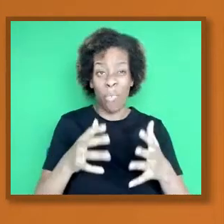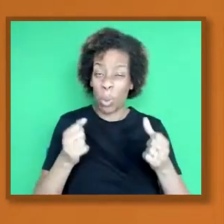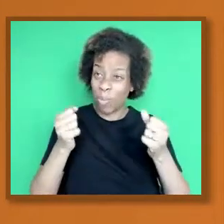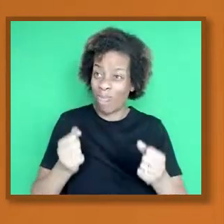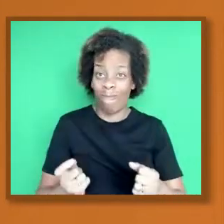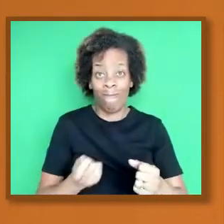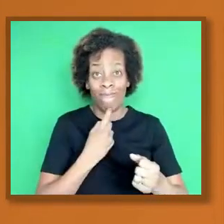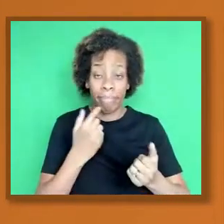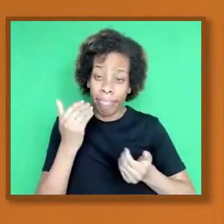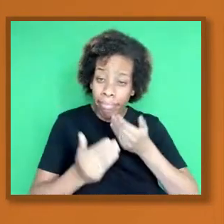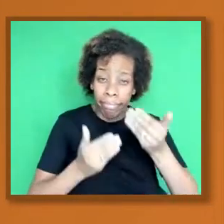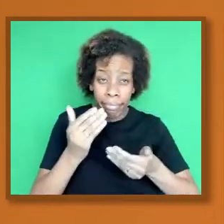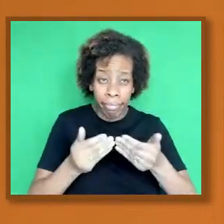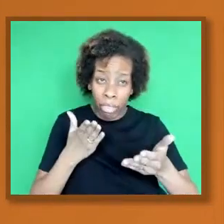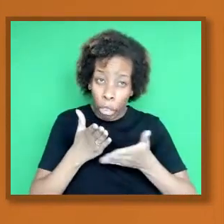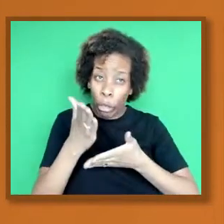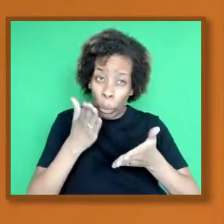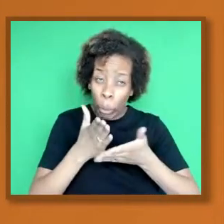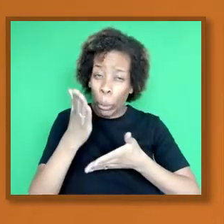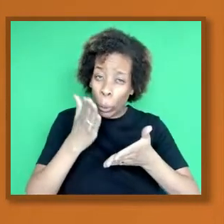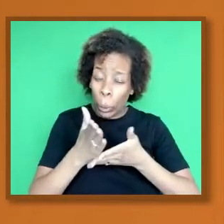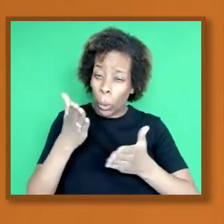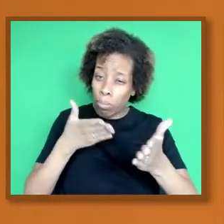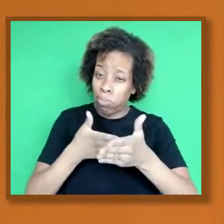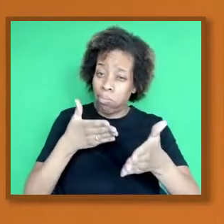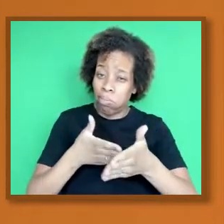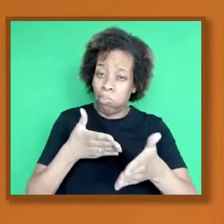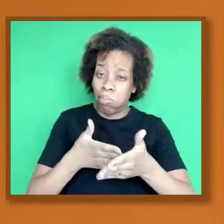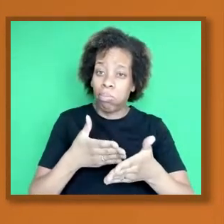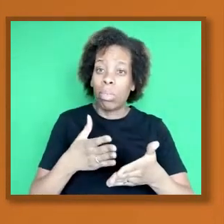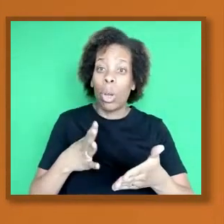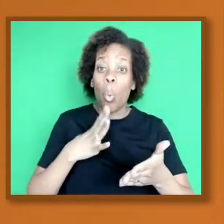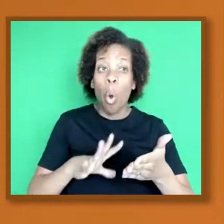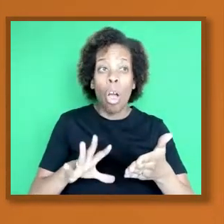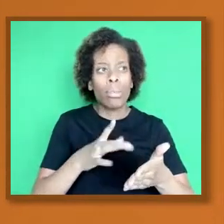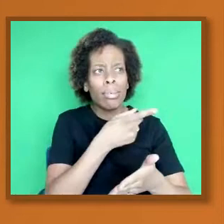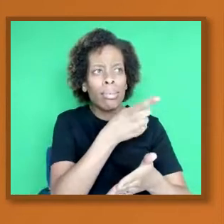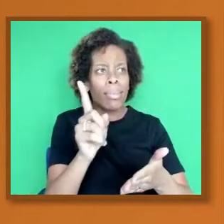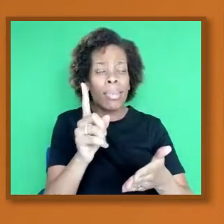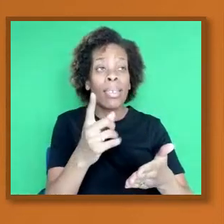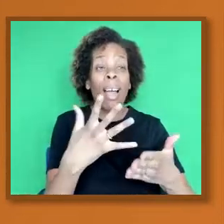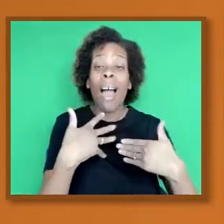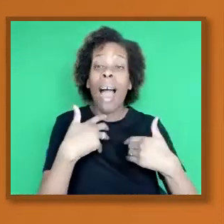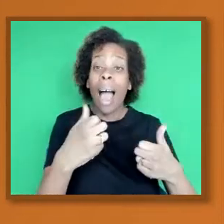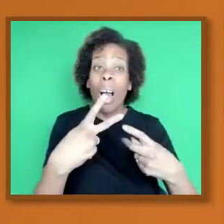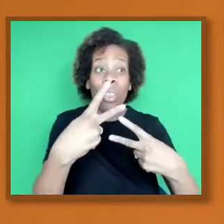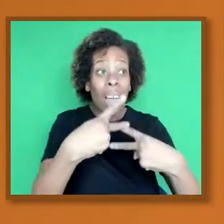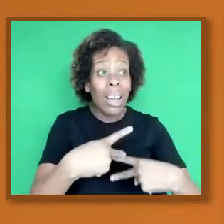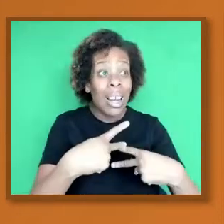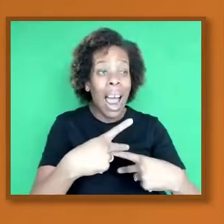to look to improve healthcare for all our communities. Thank you.